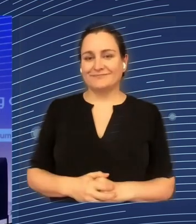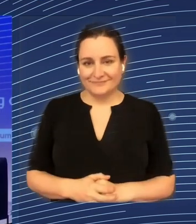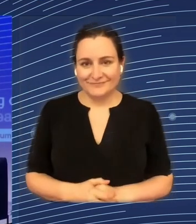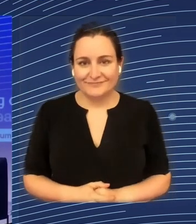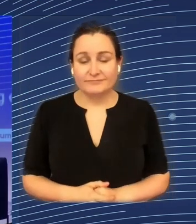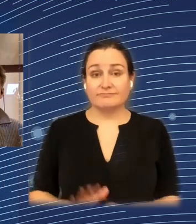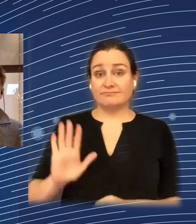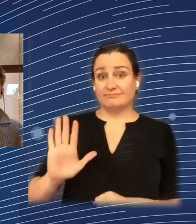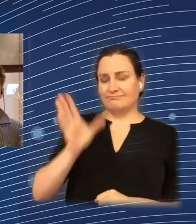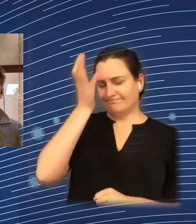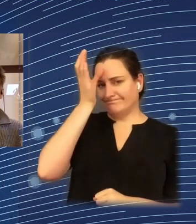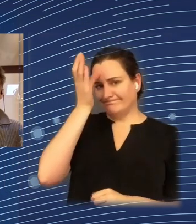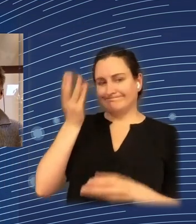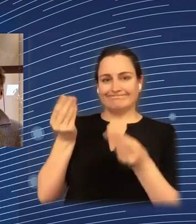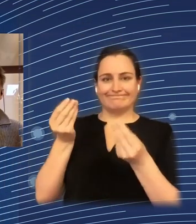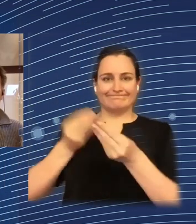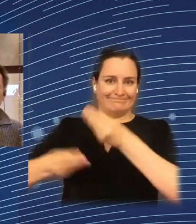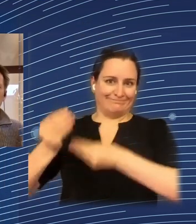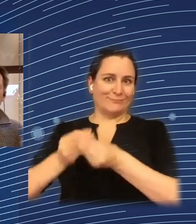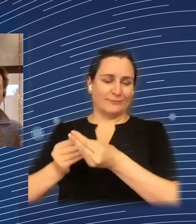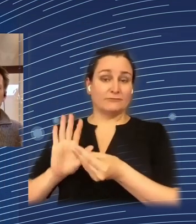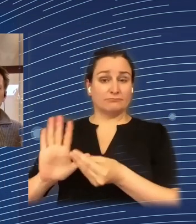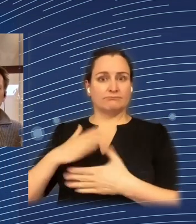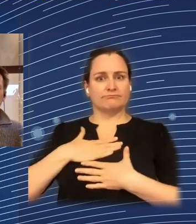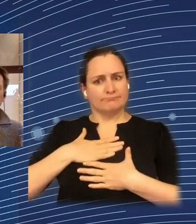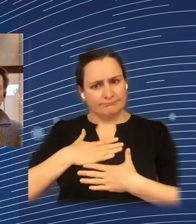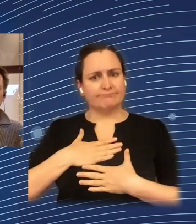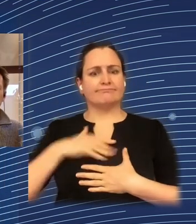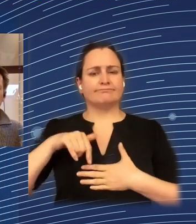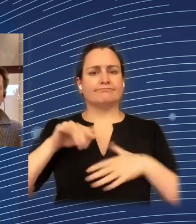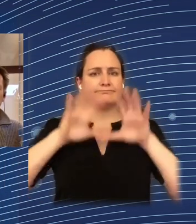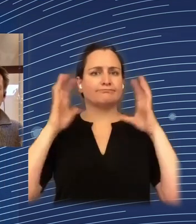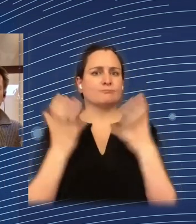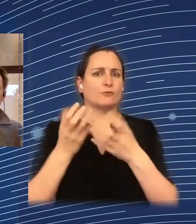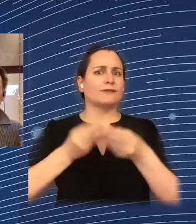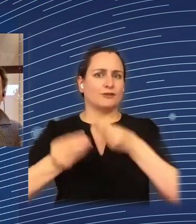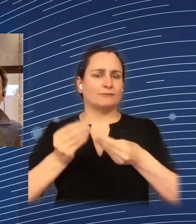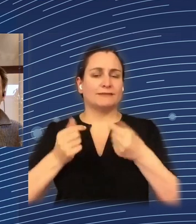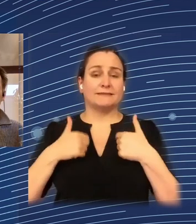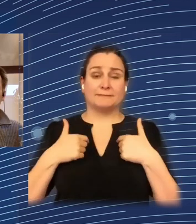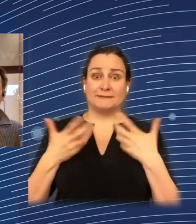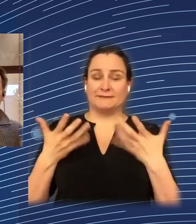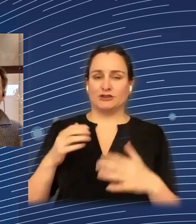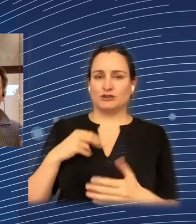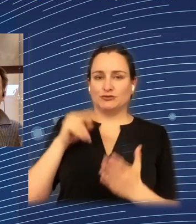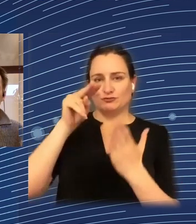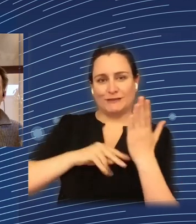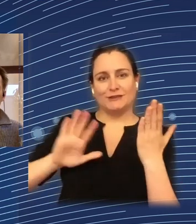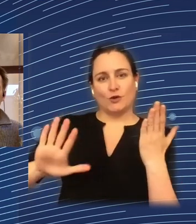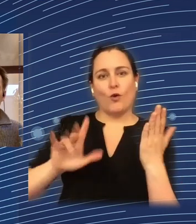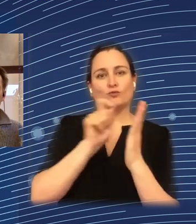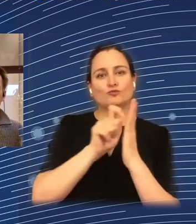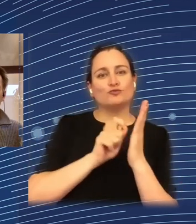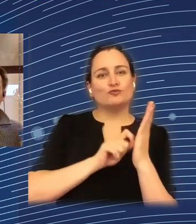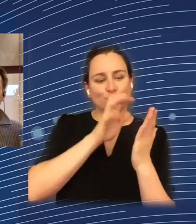who is interested in Europe's position in the global economy. I've written some of your very interesting articles. How do you think should public